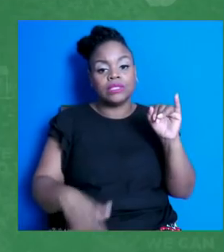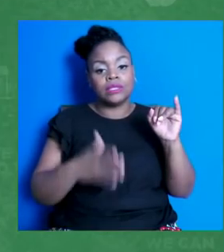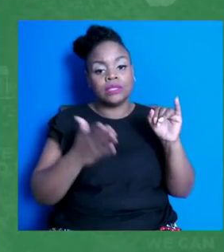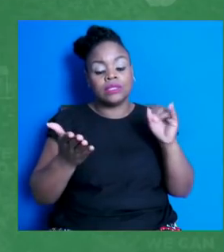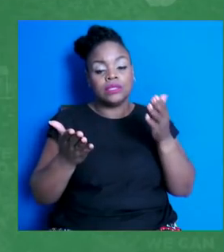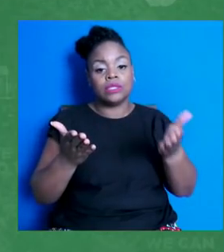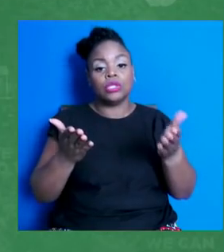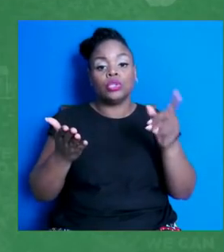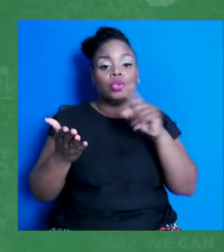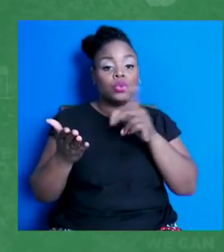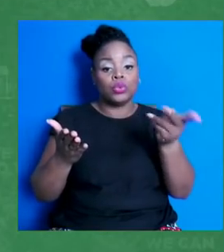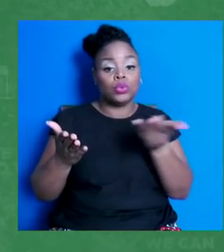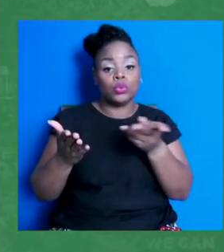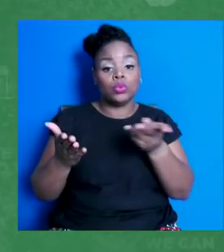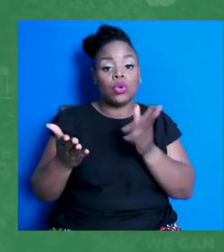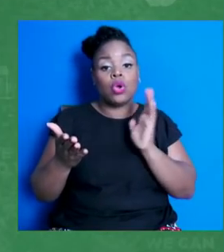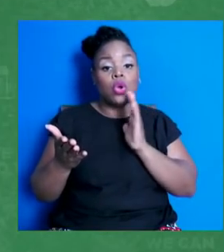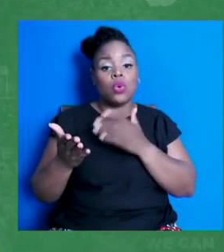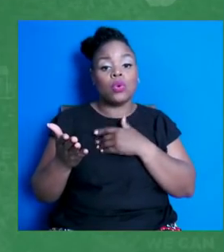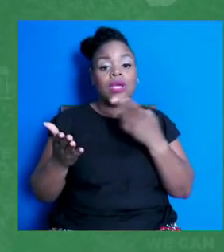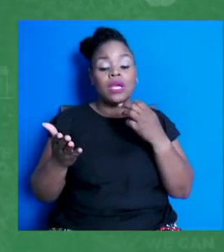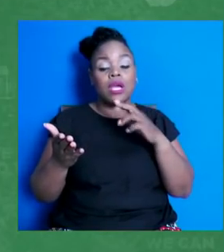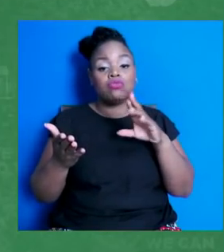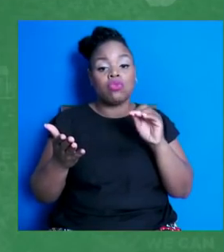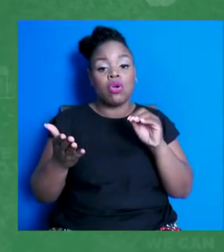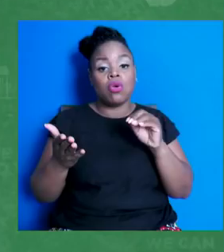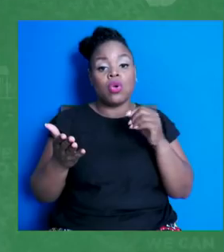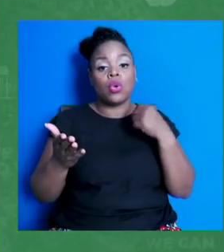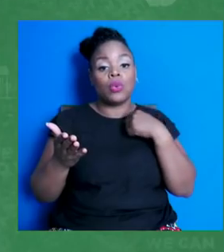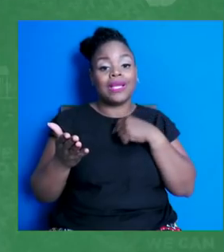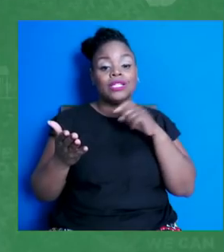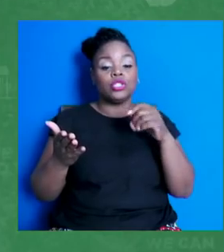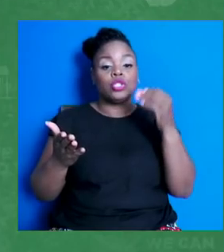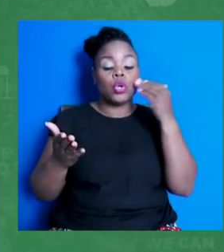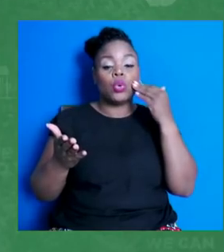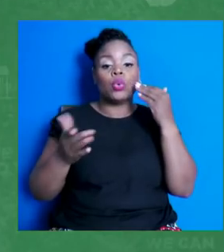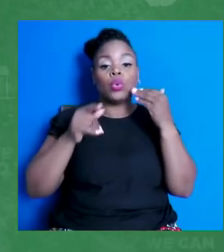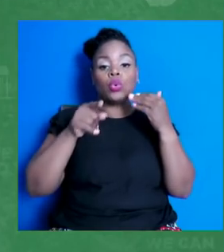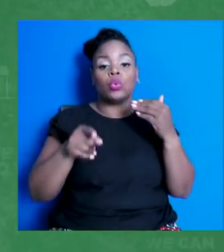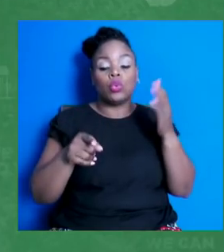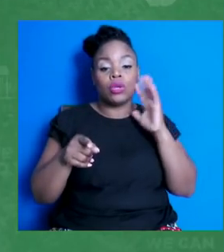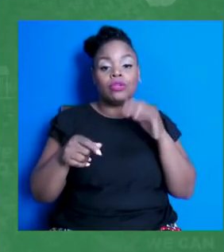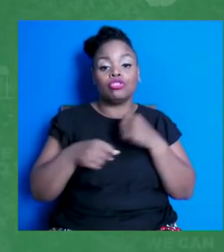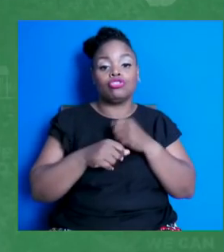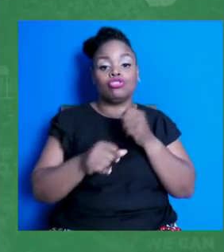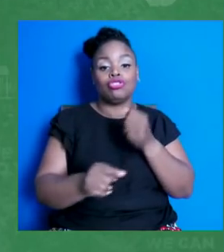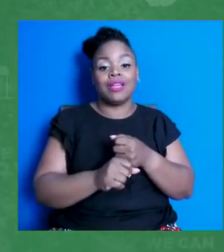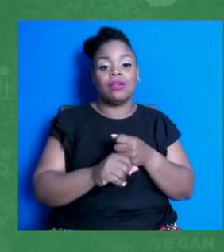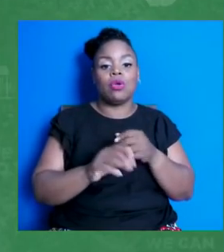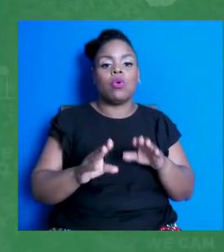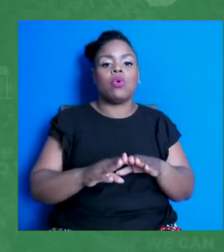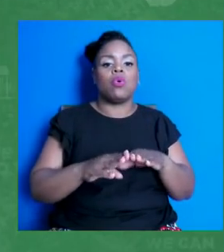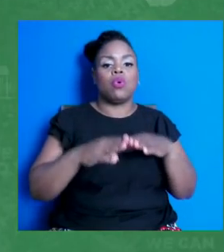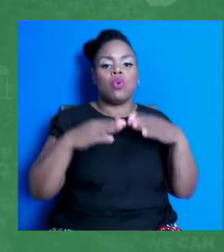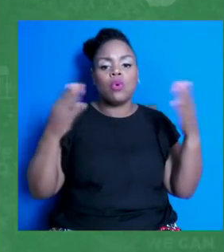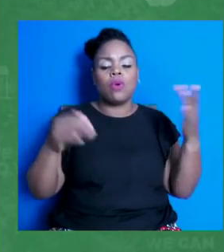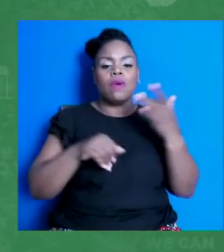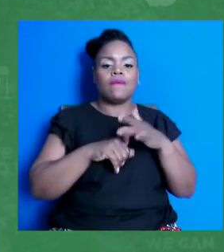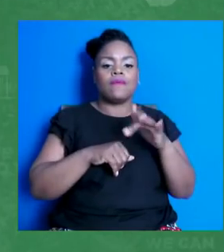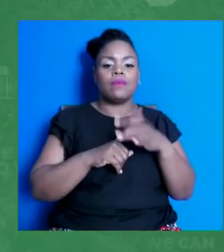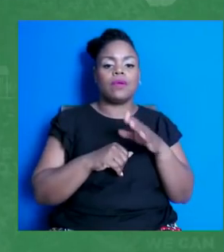making vaccines easily available to teens, by making masking a top priority, and protect our right to education.